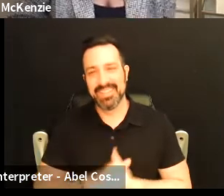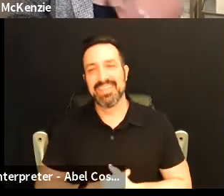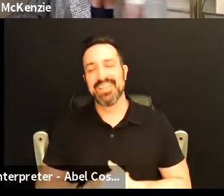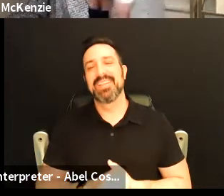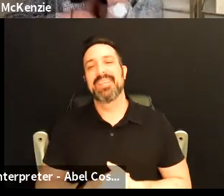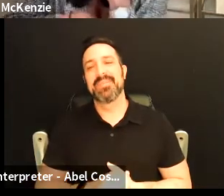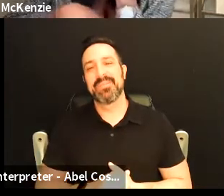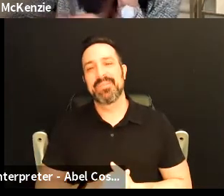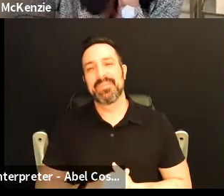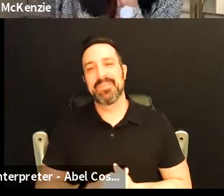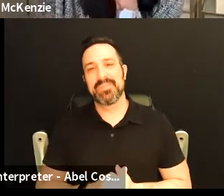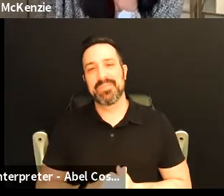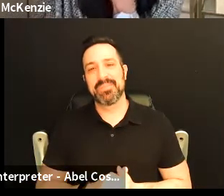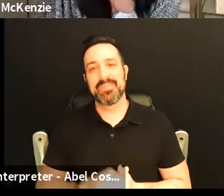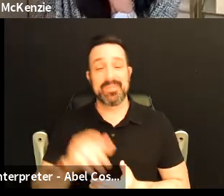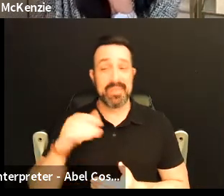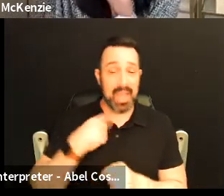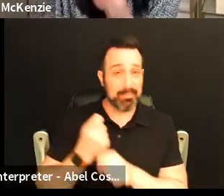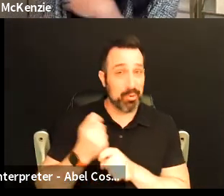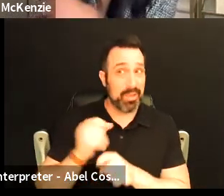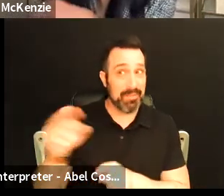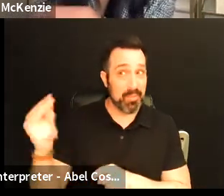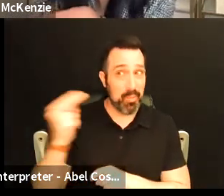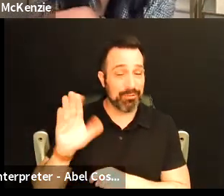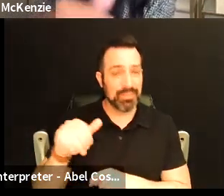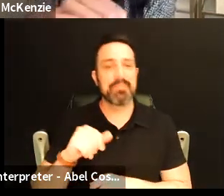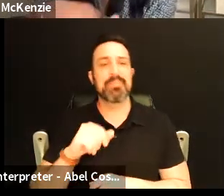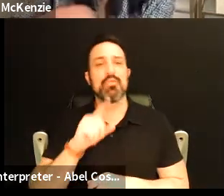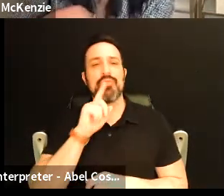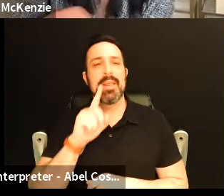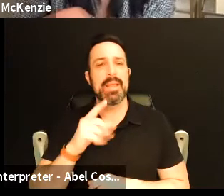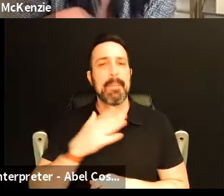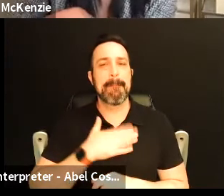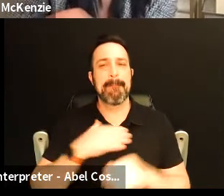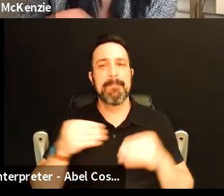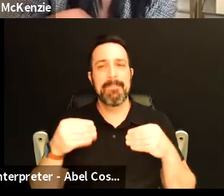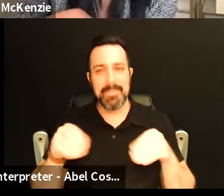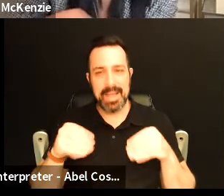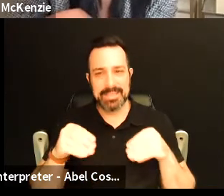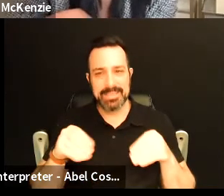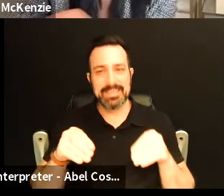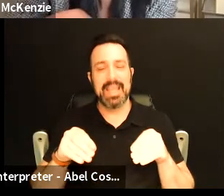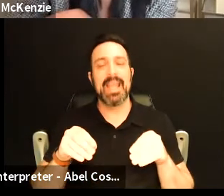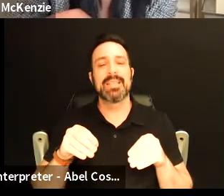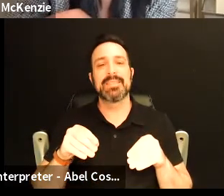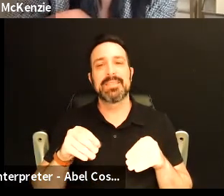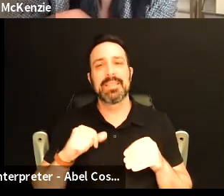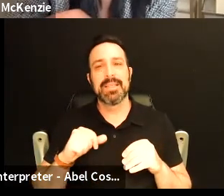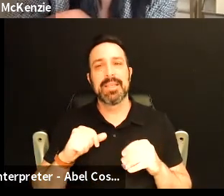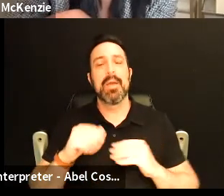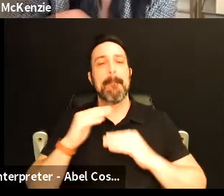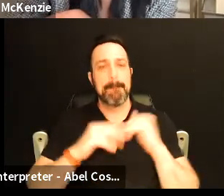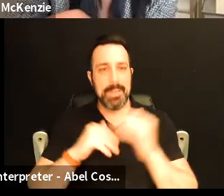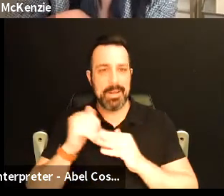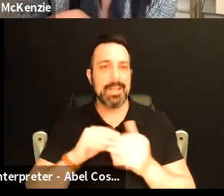mike i'm joking if you are um what has really been myself was just was building